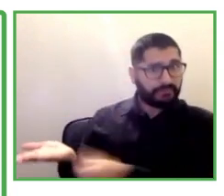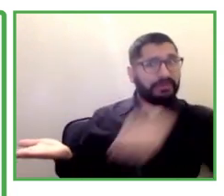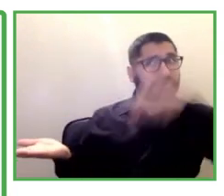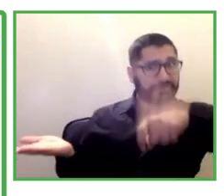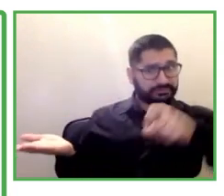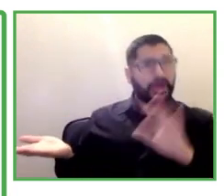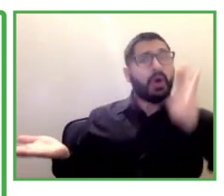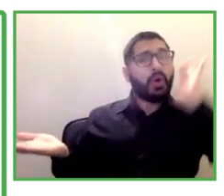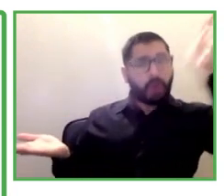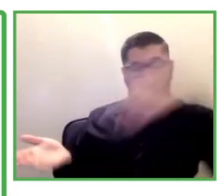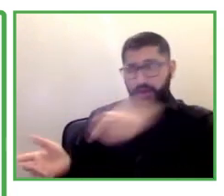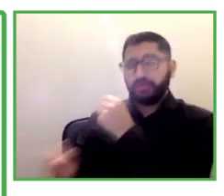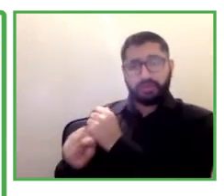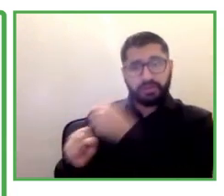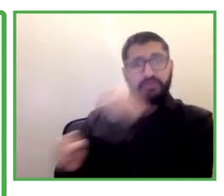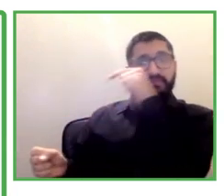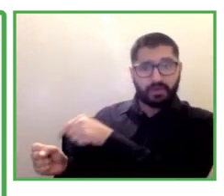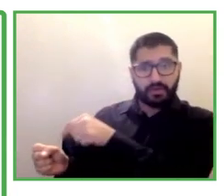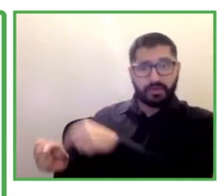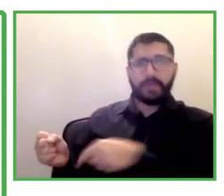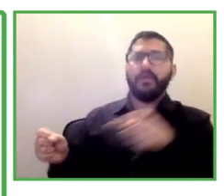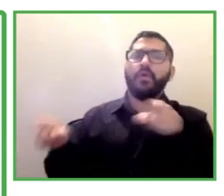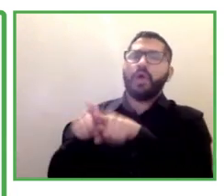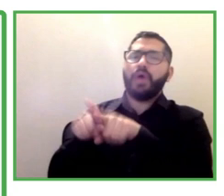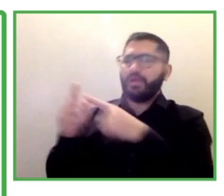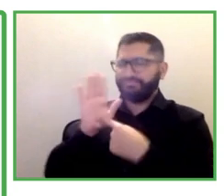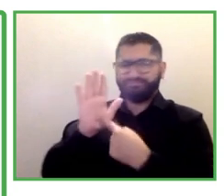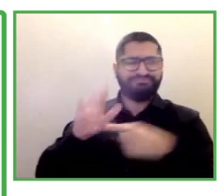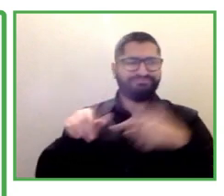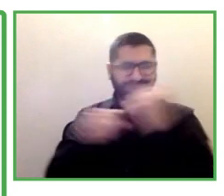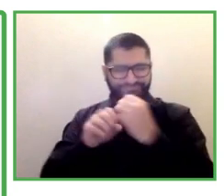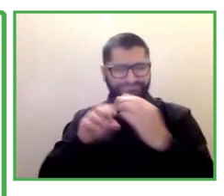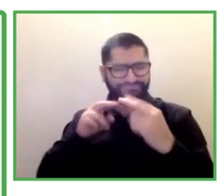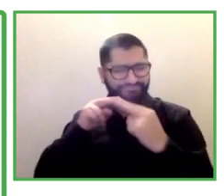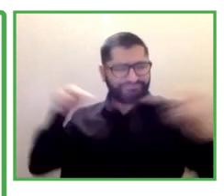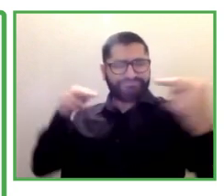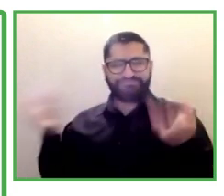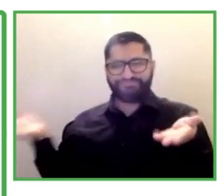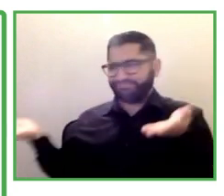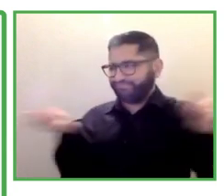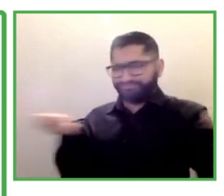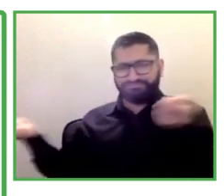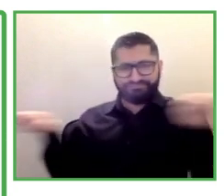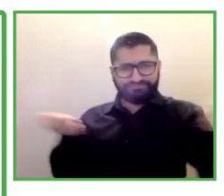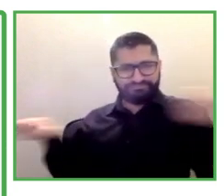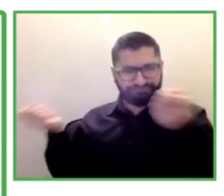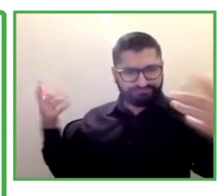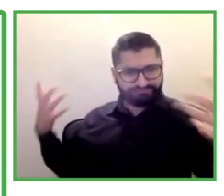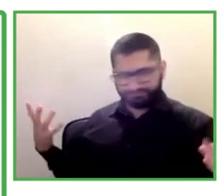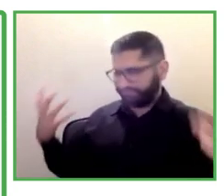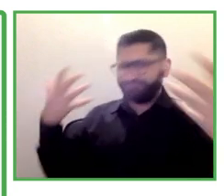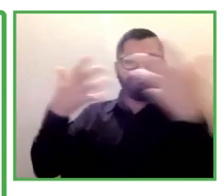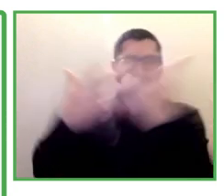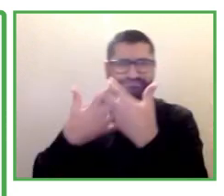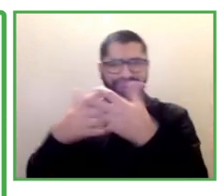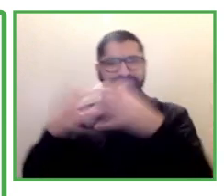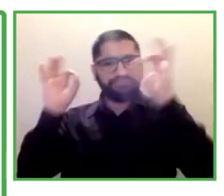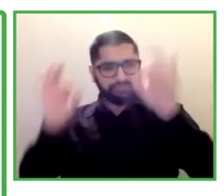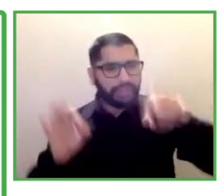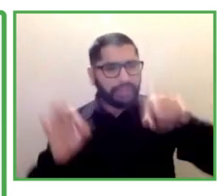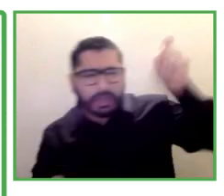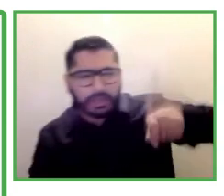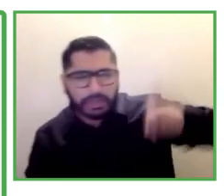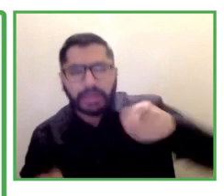that we keep communication open and engaged with all of our participants so that we can ensure they're staying motivated